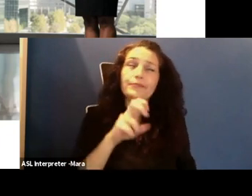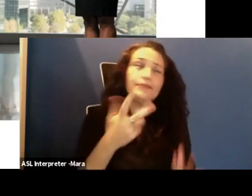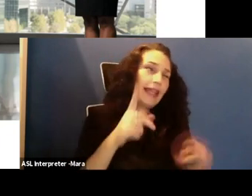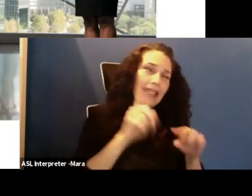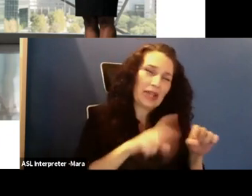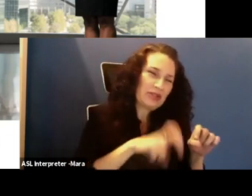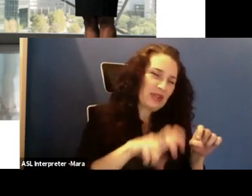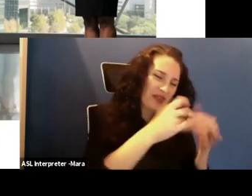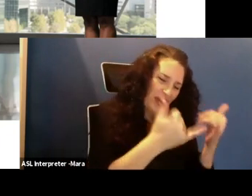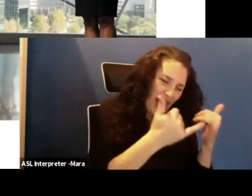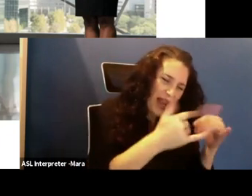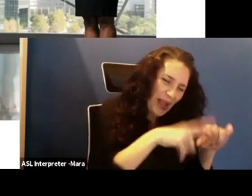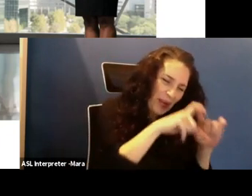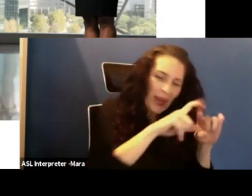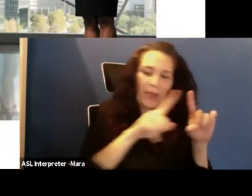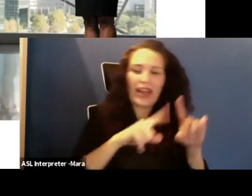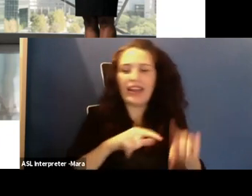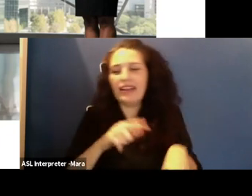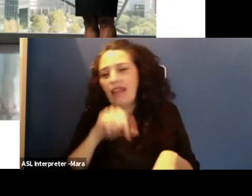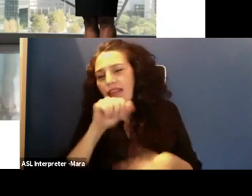but I love cooking and I really enjoy reading.